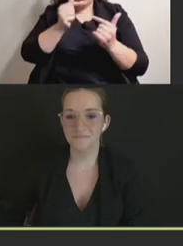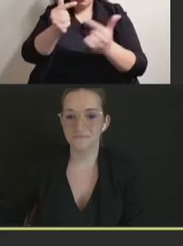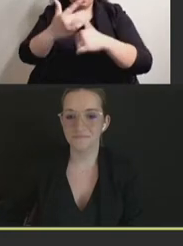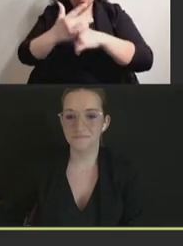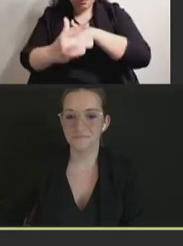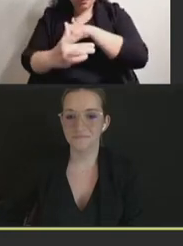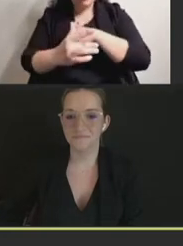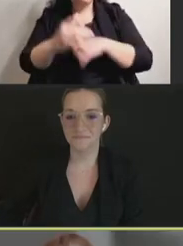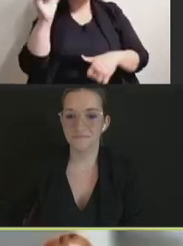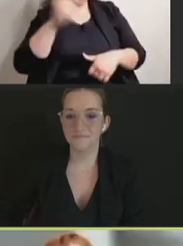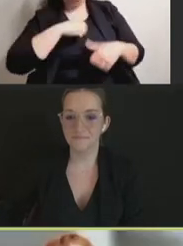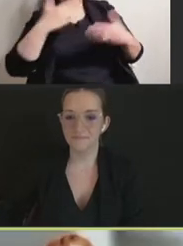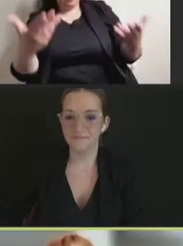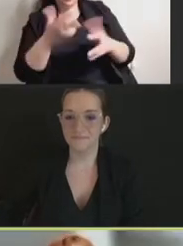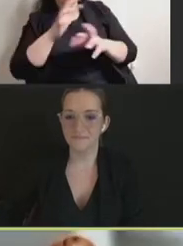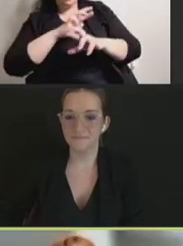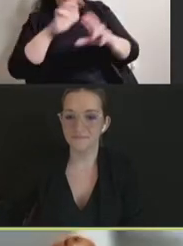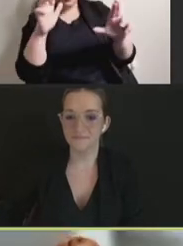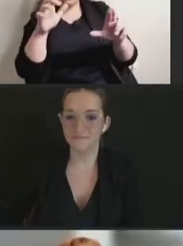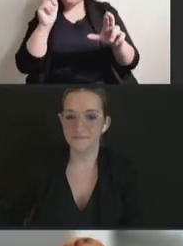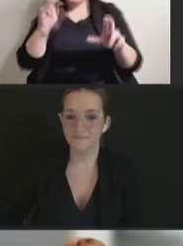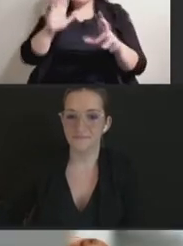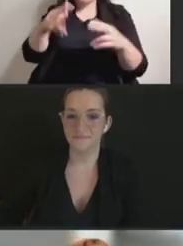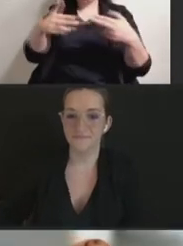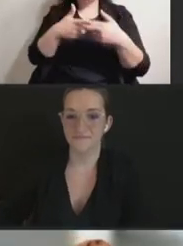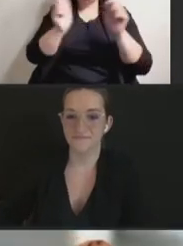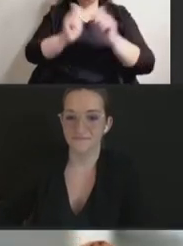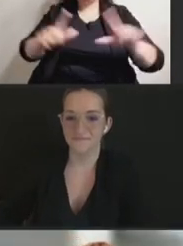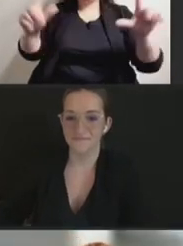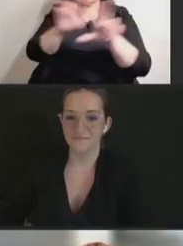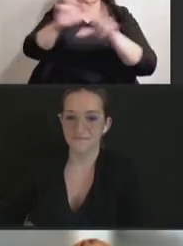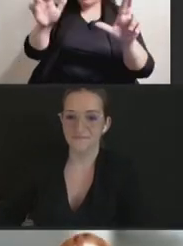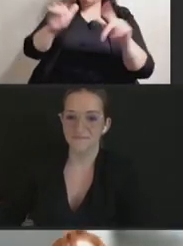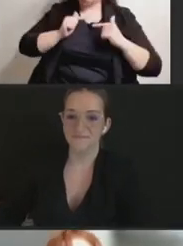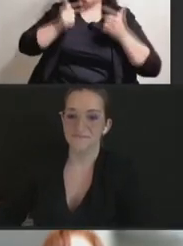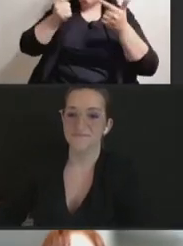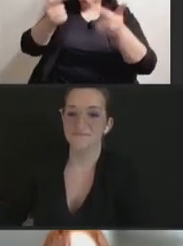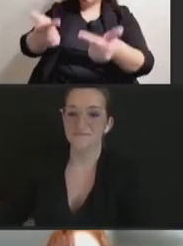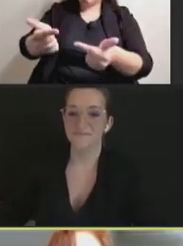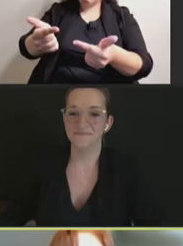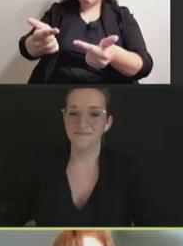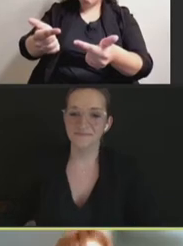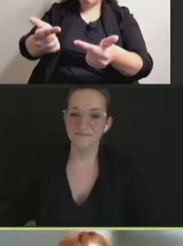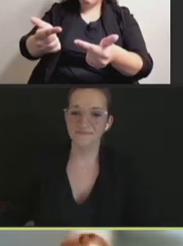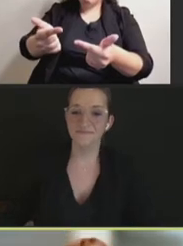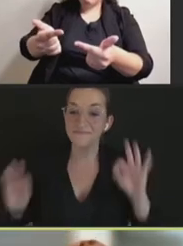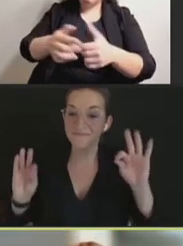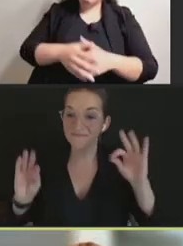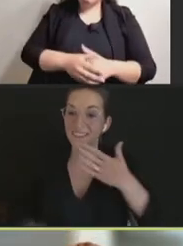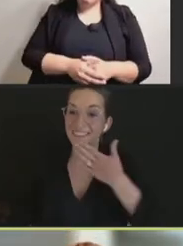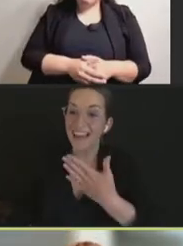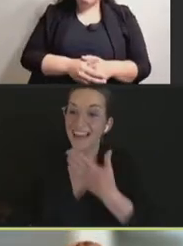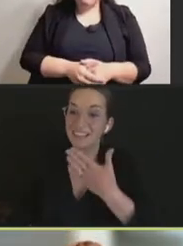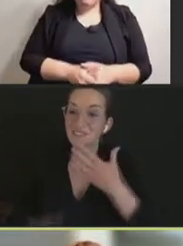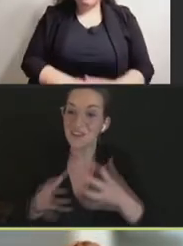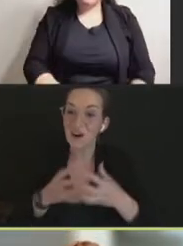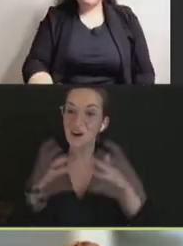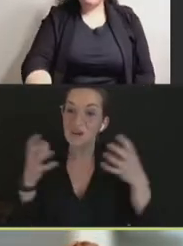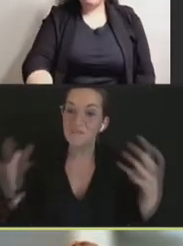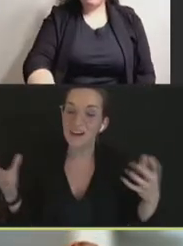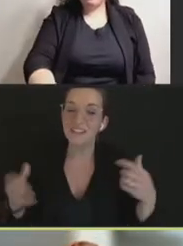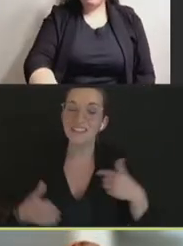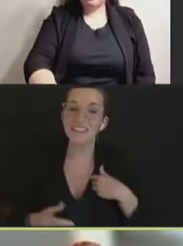I am. Can you hear me? Your slides are up. You're loud and clear. You have the floor. Thank you so much. I'm delighted to